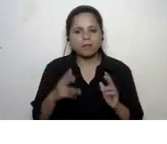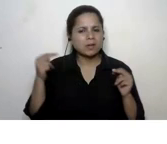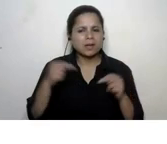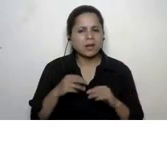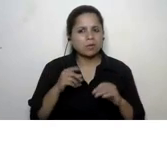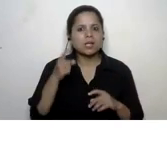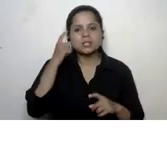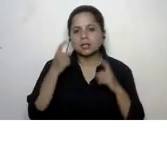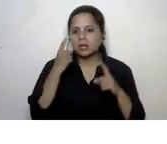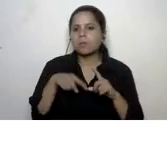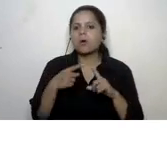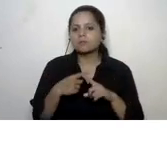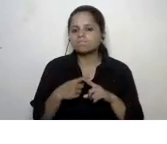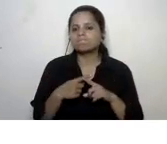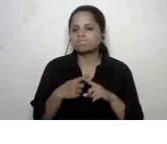think about